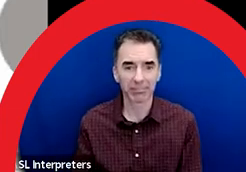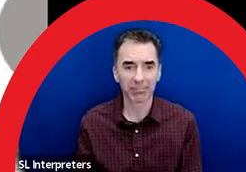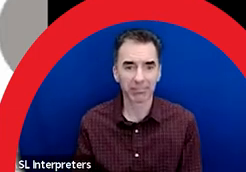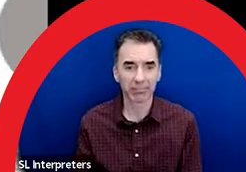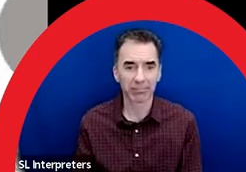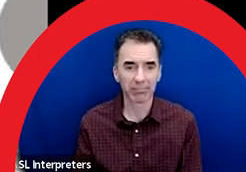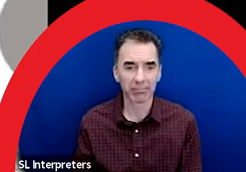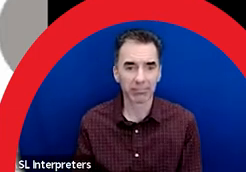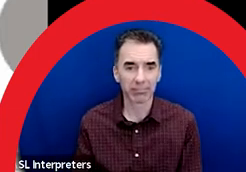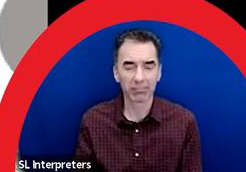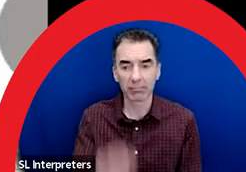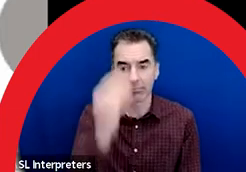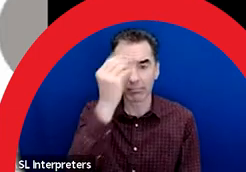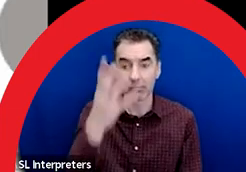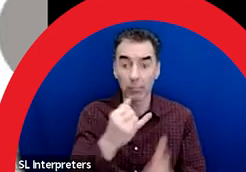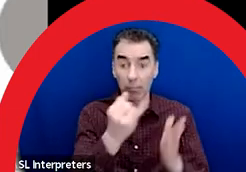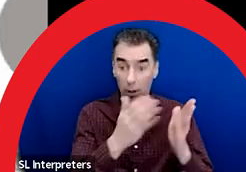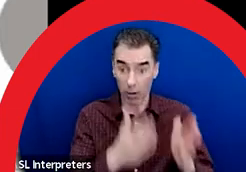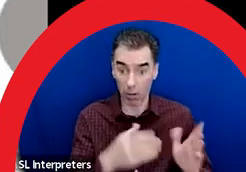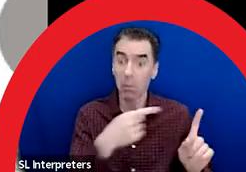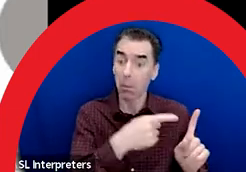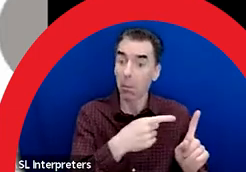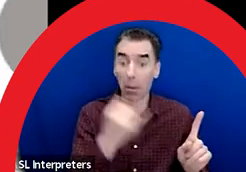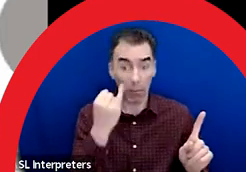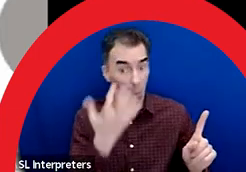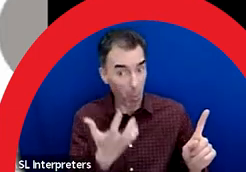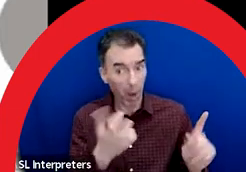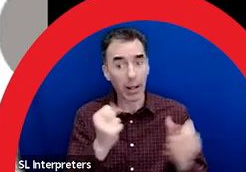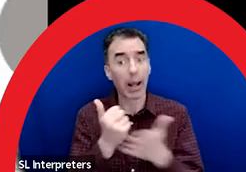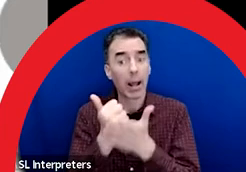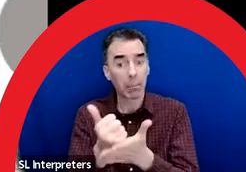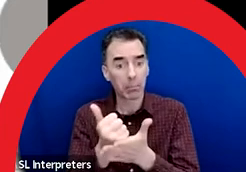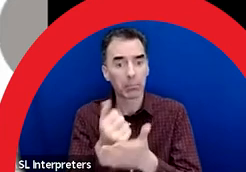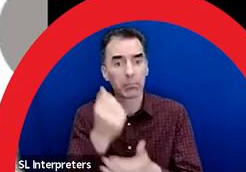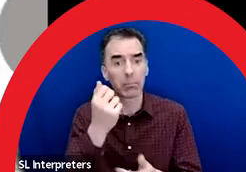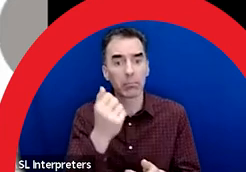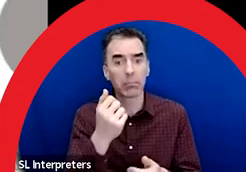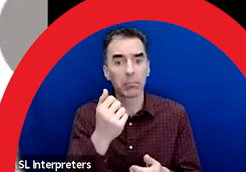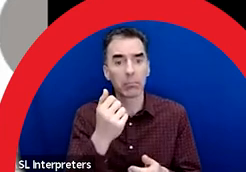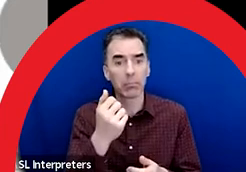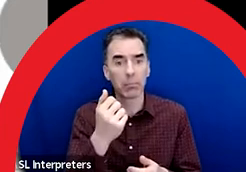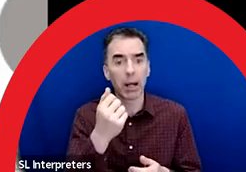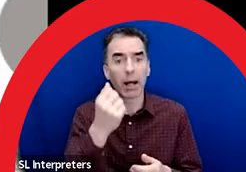There is an option for the artist to help with installation for a budget of up to $2,500.